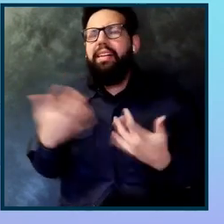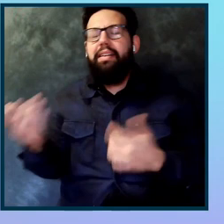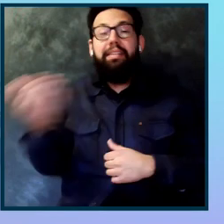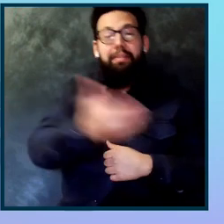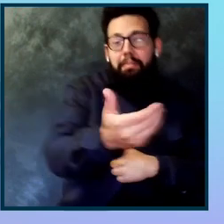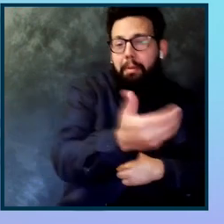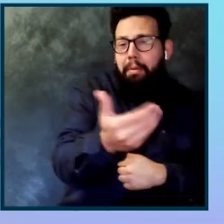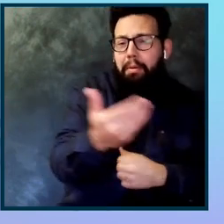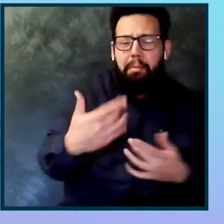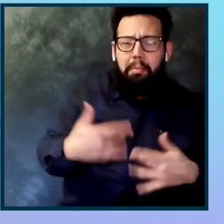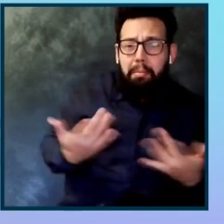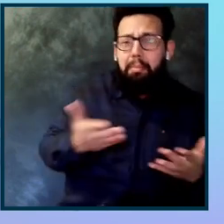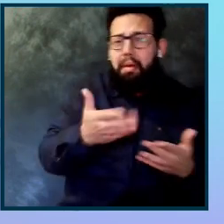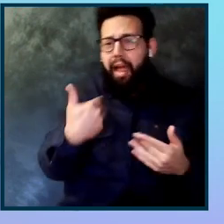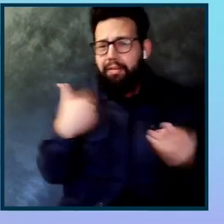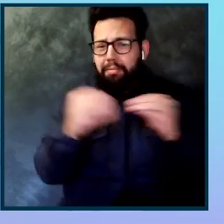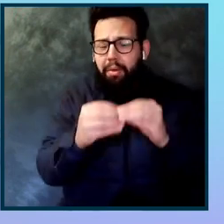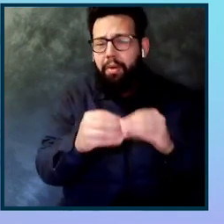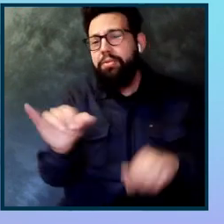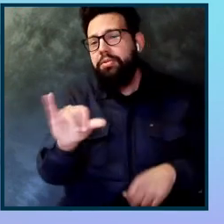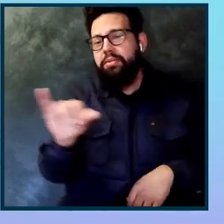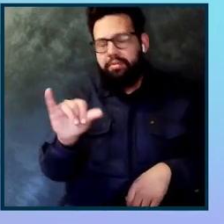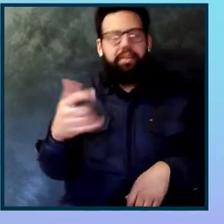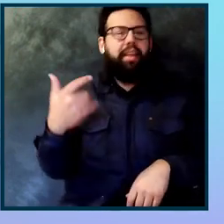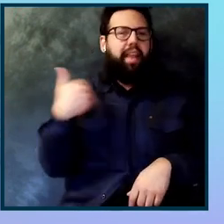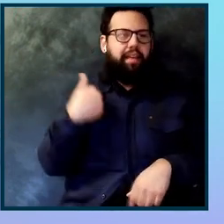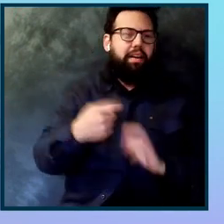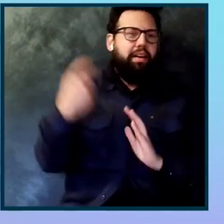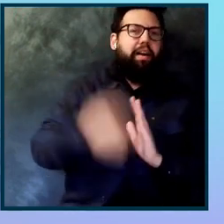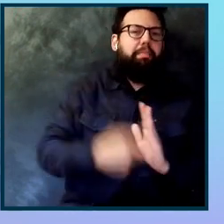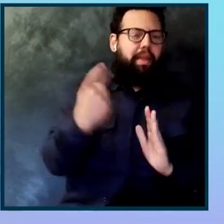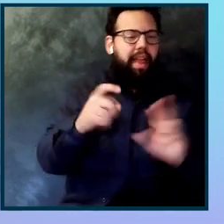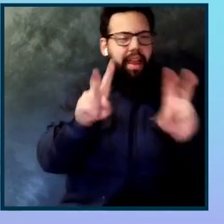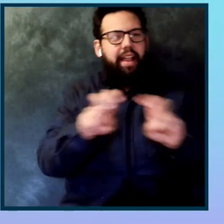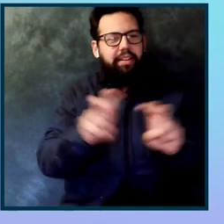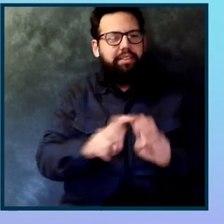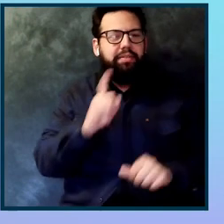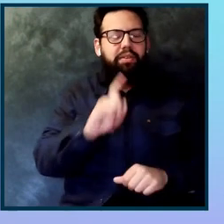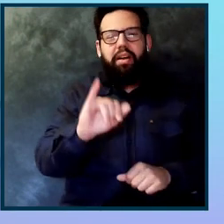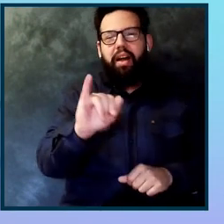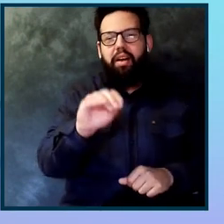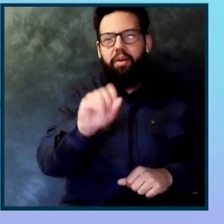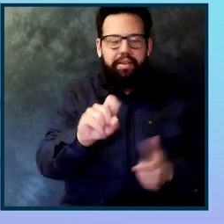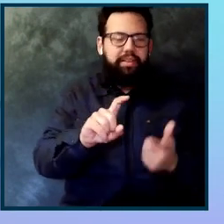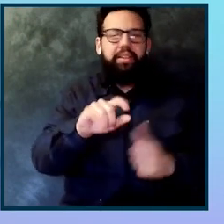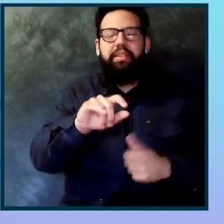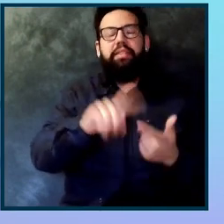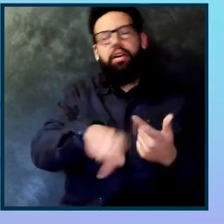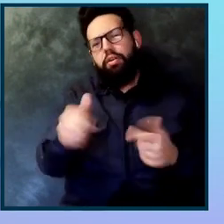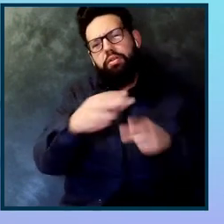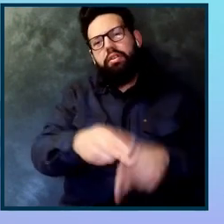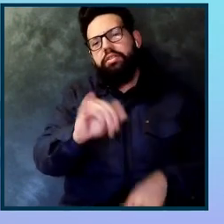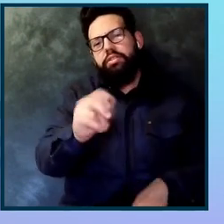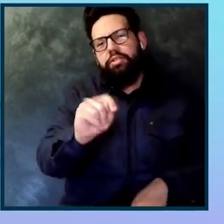and currently only tool that supports automated analysis of SwiftUI on iOS and Jetpack Compose on Android. This is a